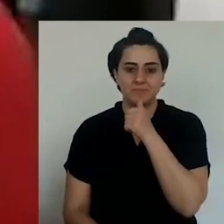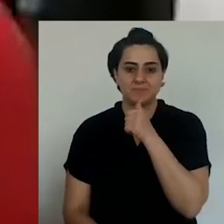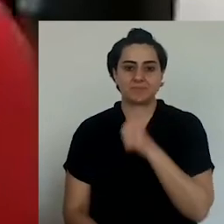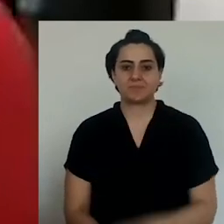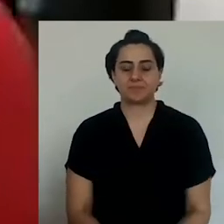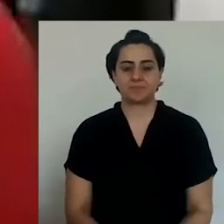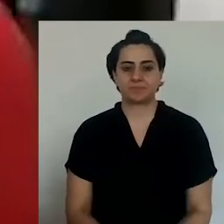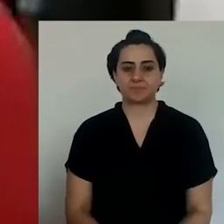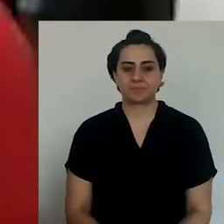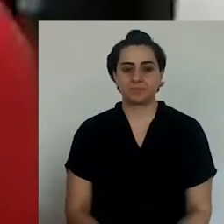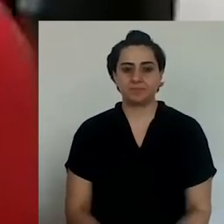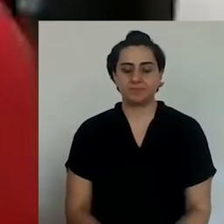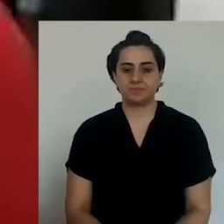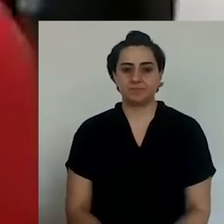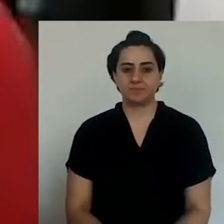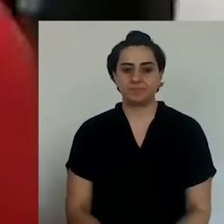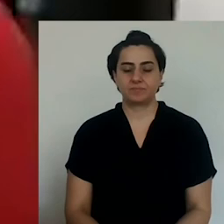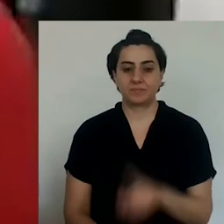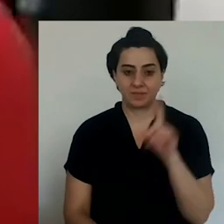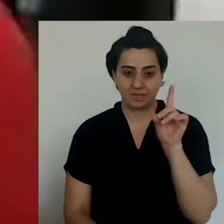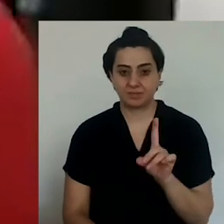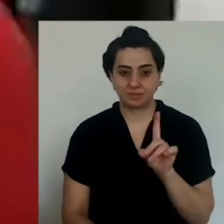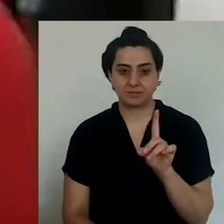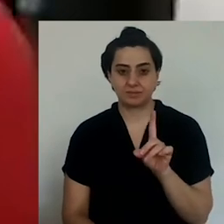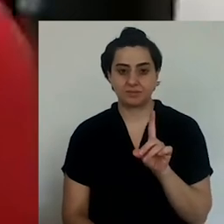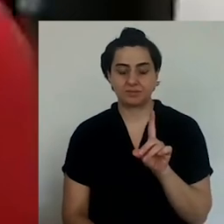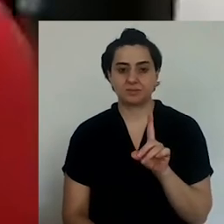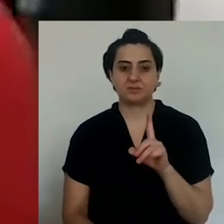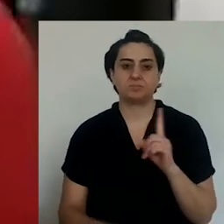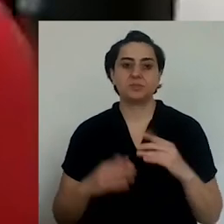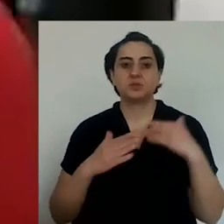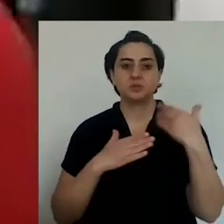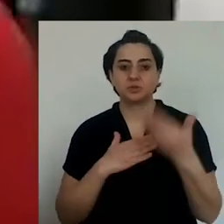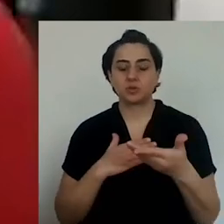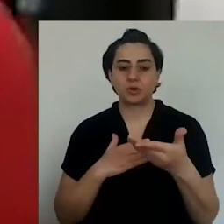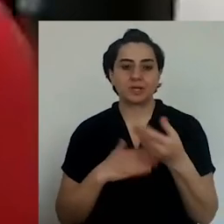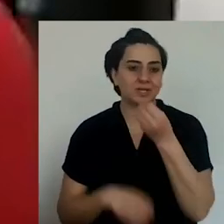table. And as we ate, my dad would start to talk.